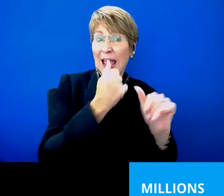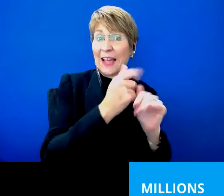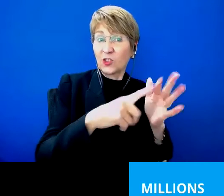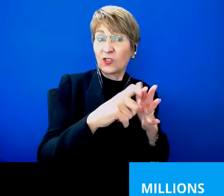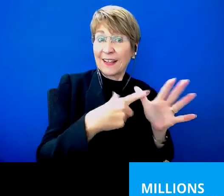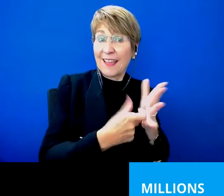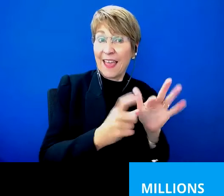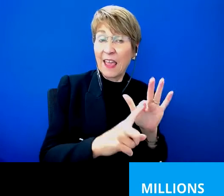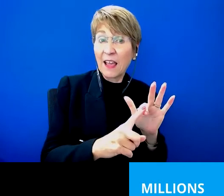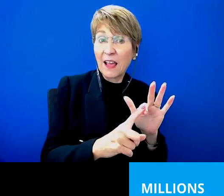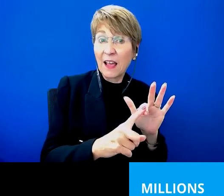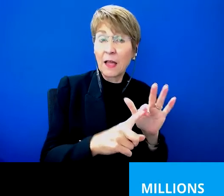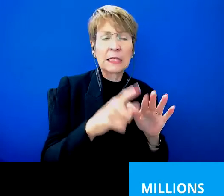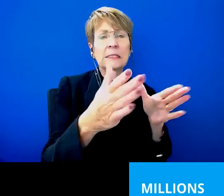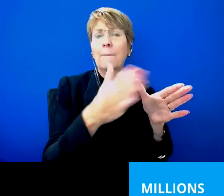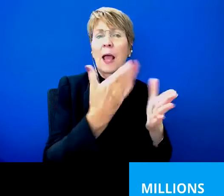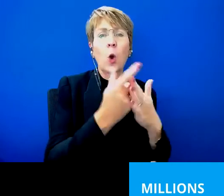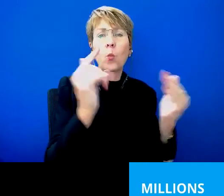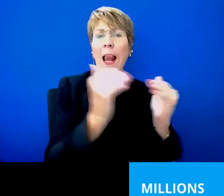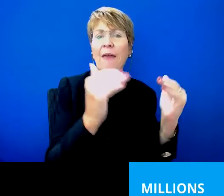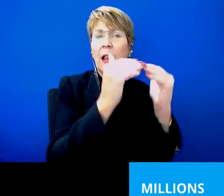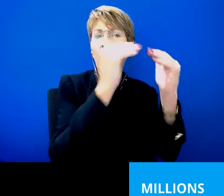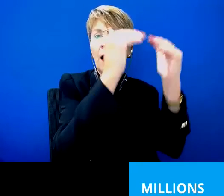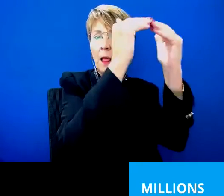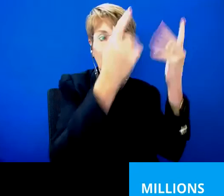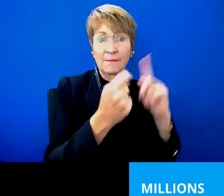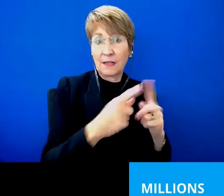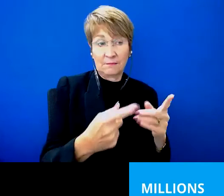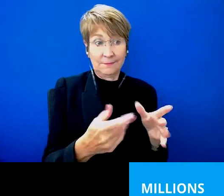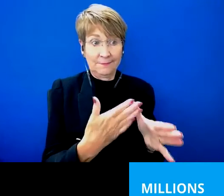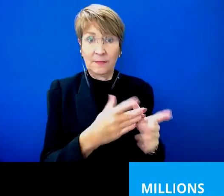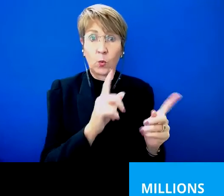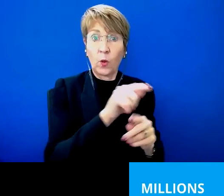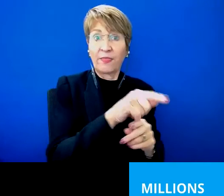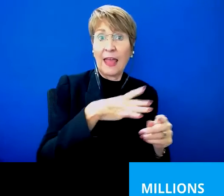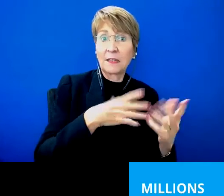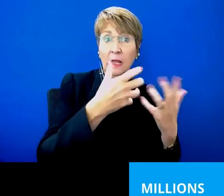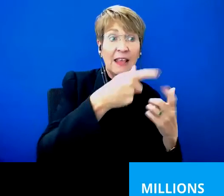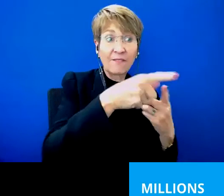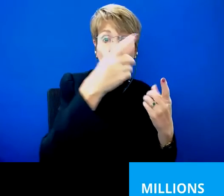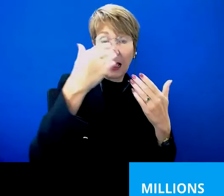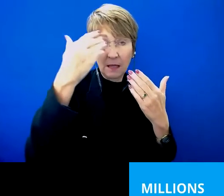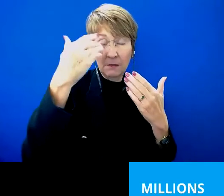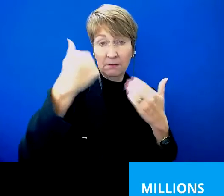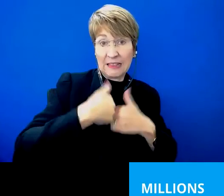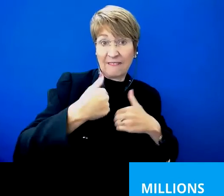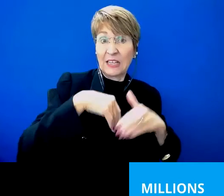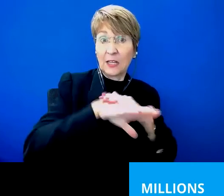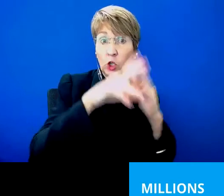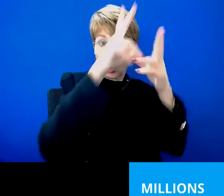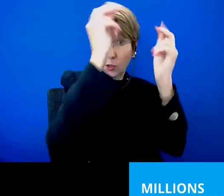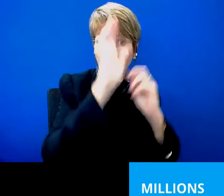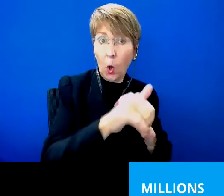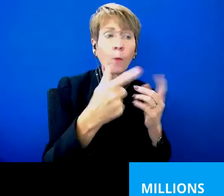different funding again for assistive technology for people in residential aged care compared to the community aged care